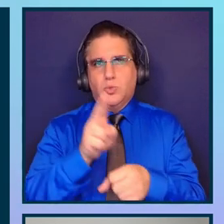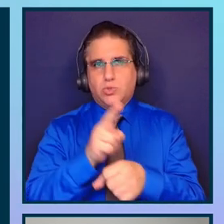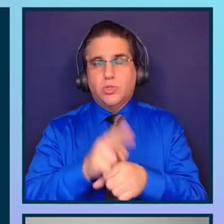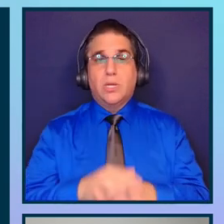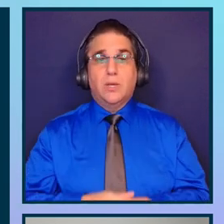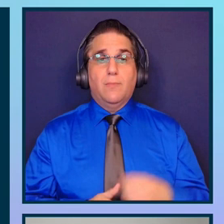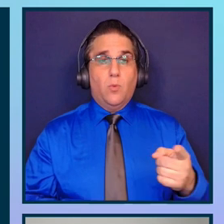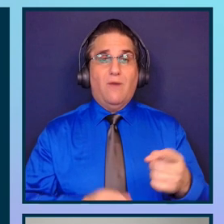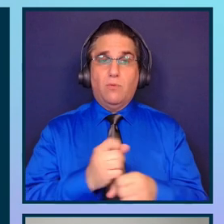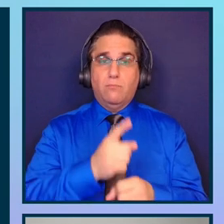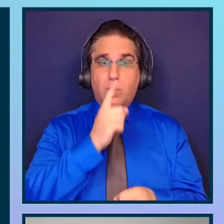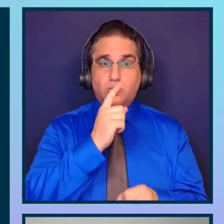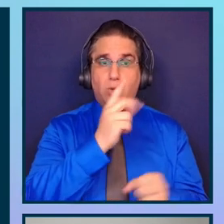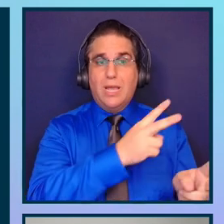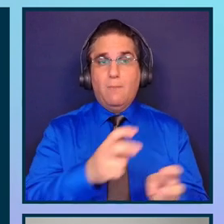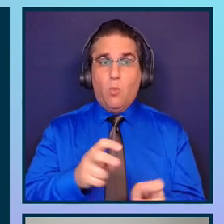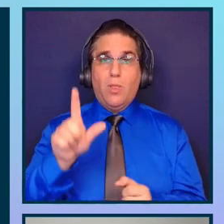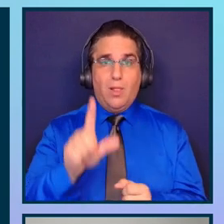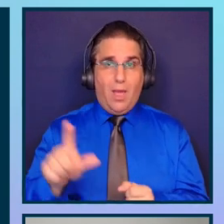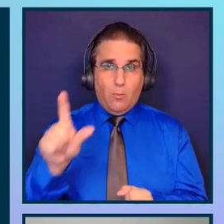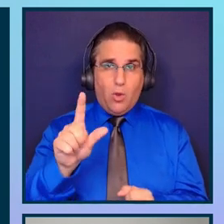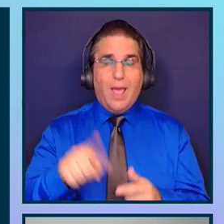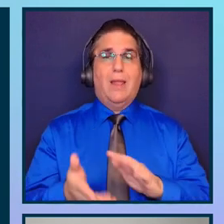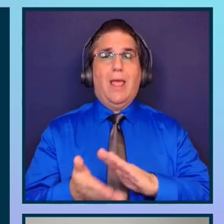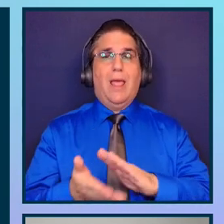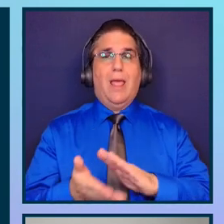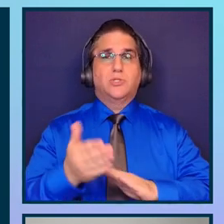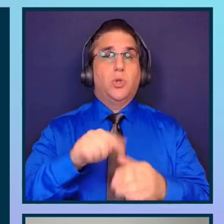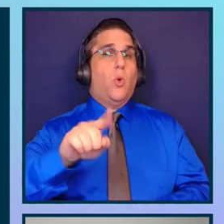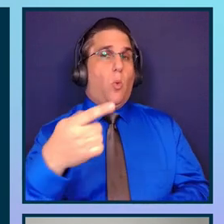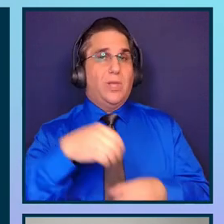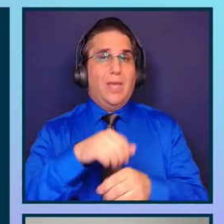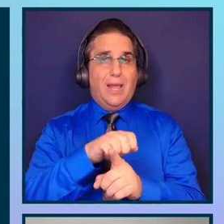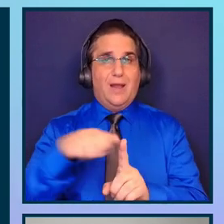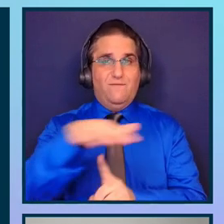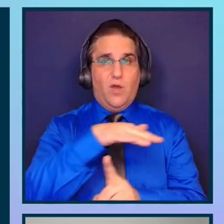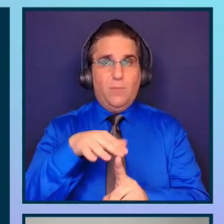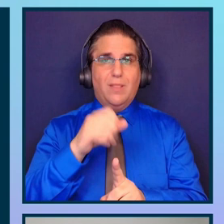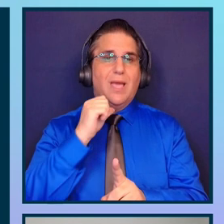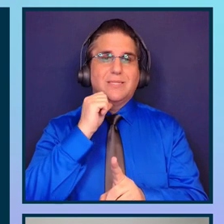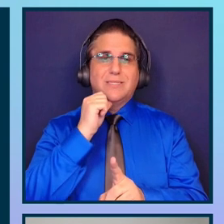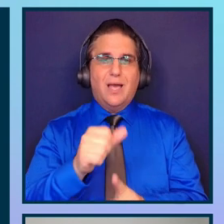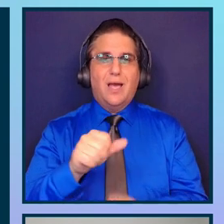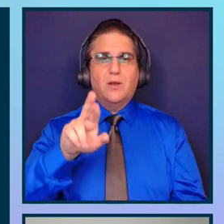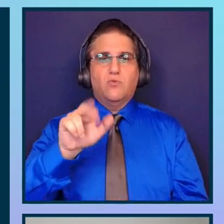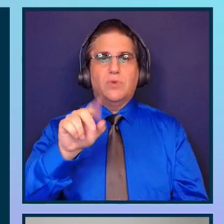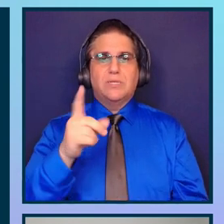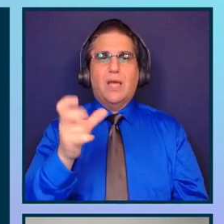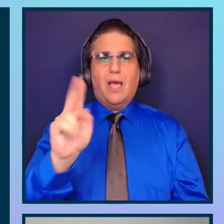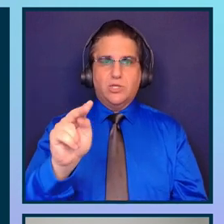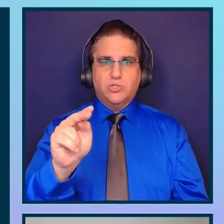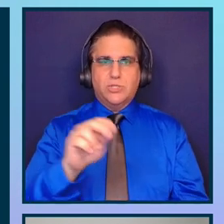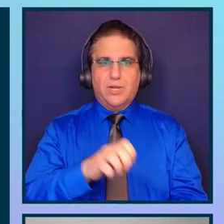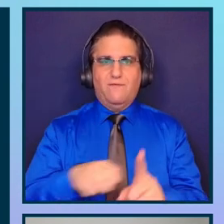sure that you import the library and you execute it only in an environment that is not a production environment. Because you are going